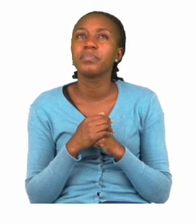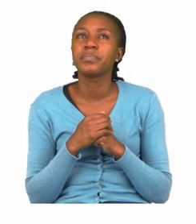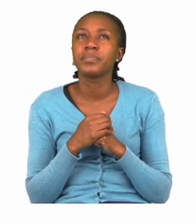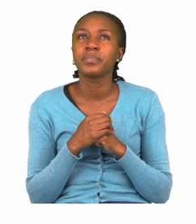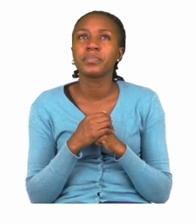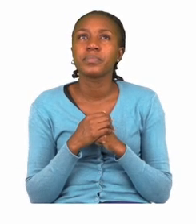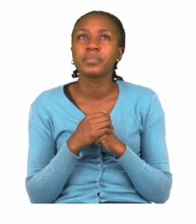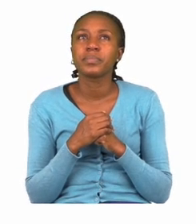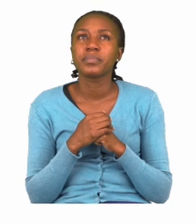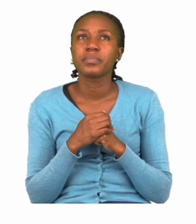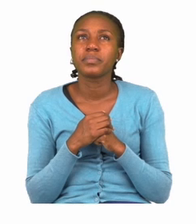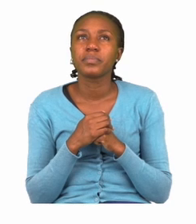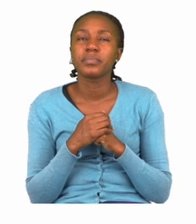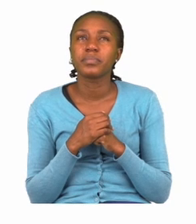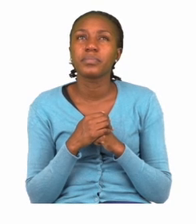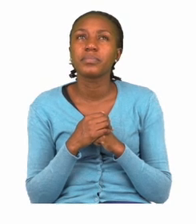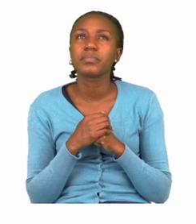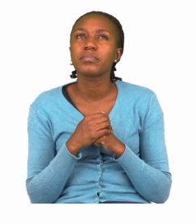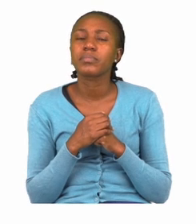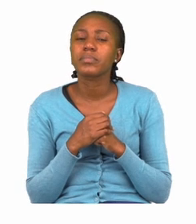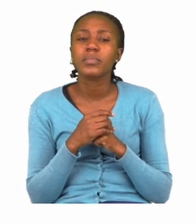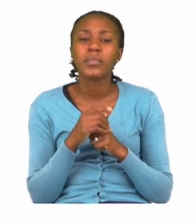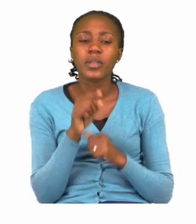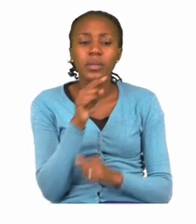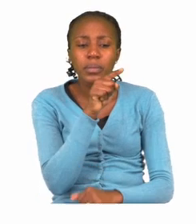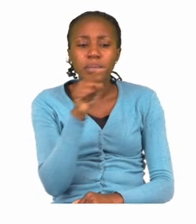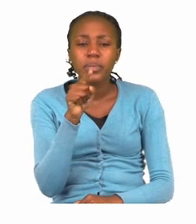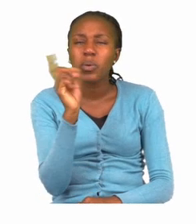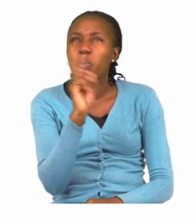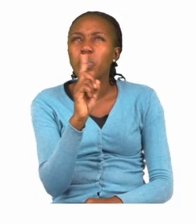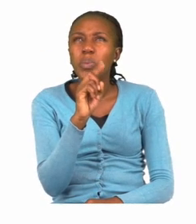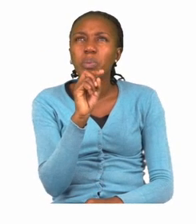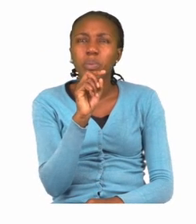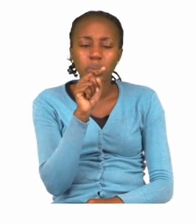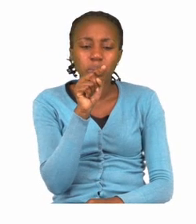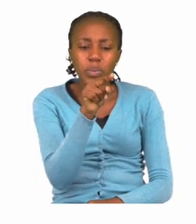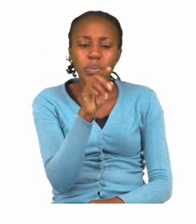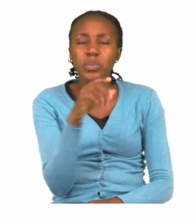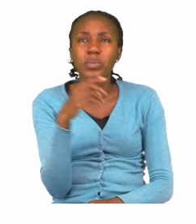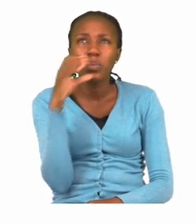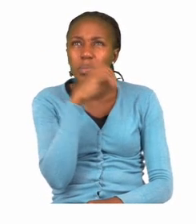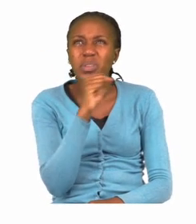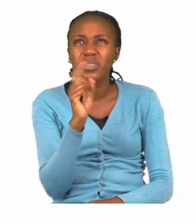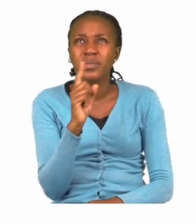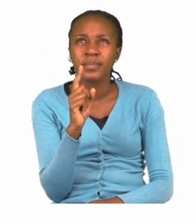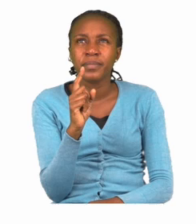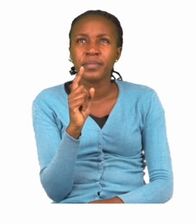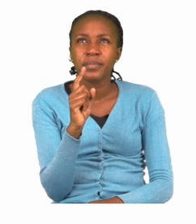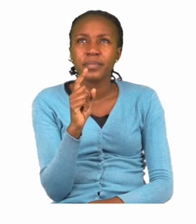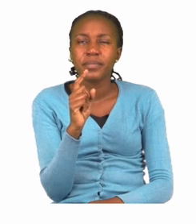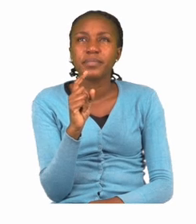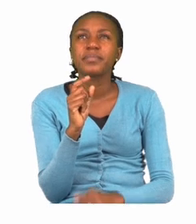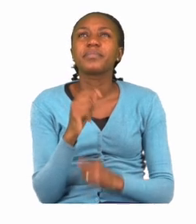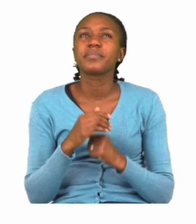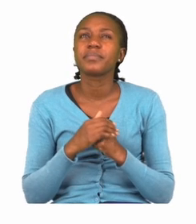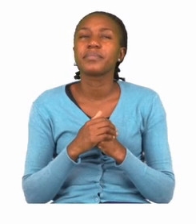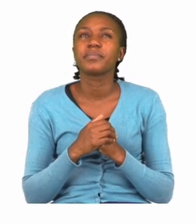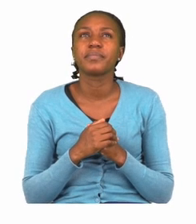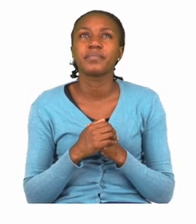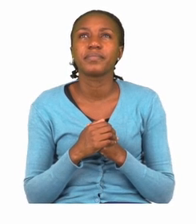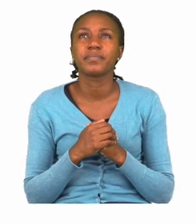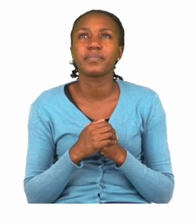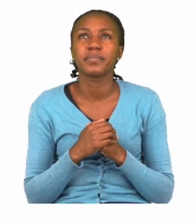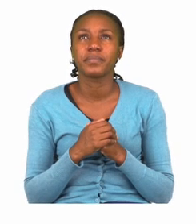Can you tell me which word from your vocabulary words starts with the letter D?